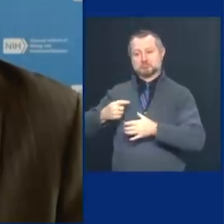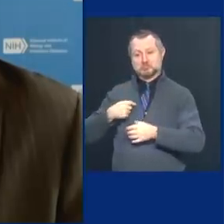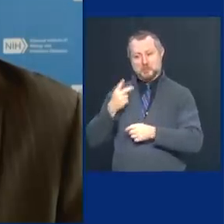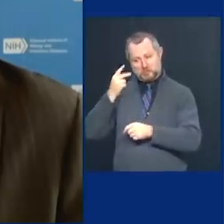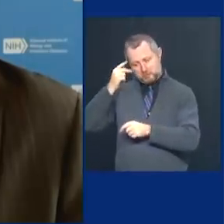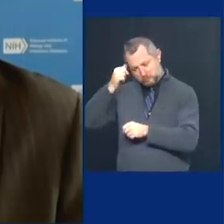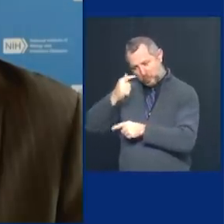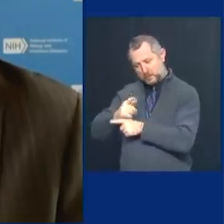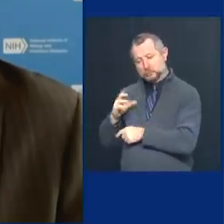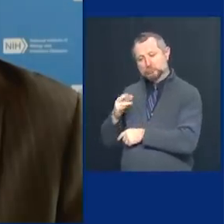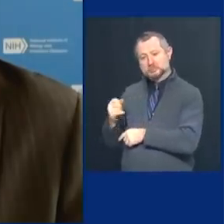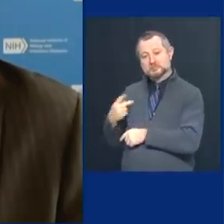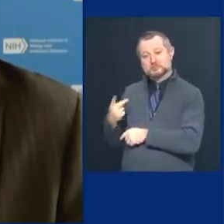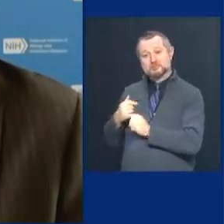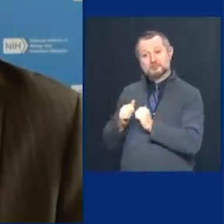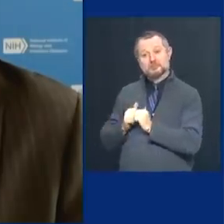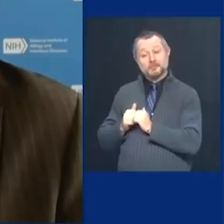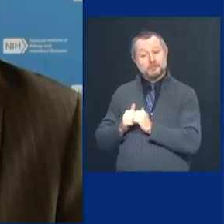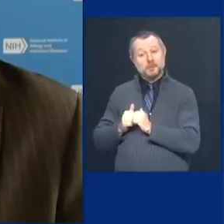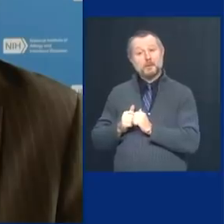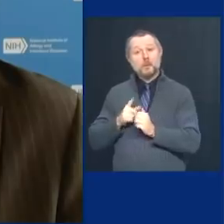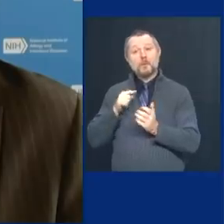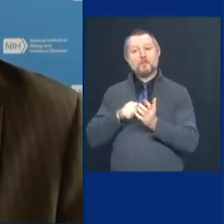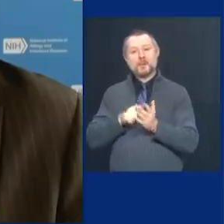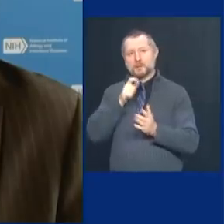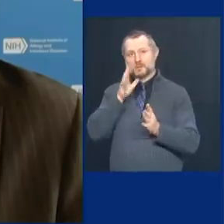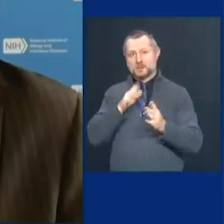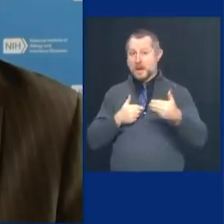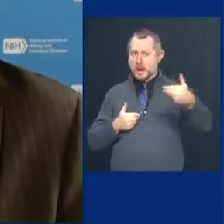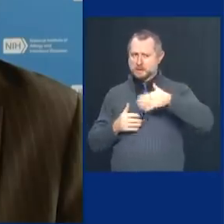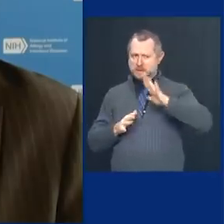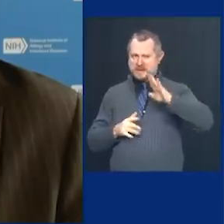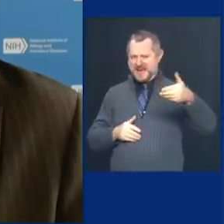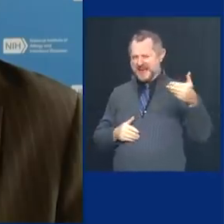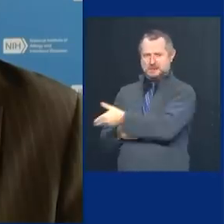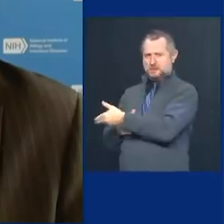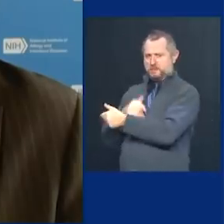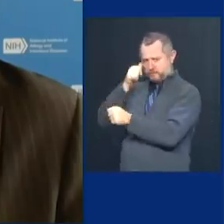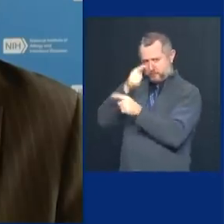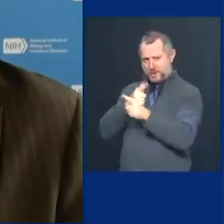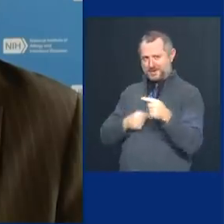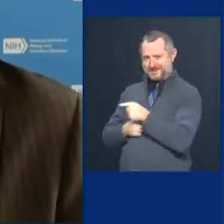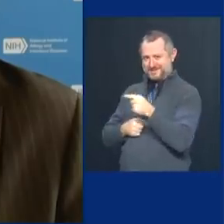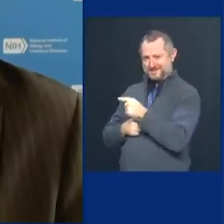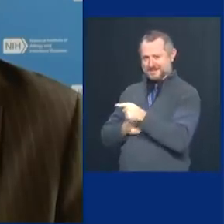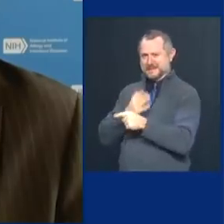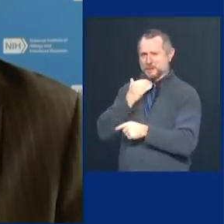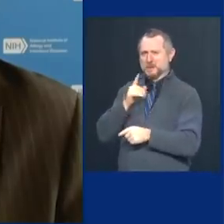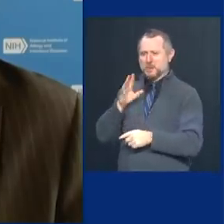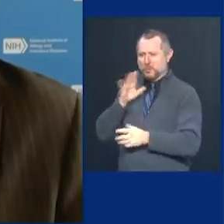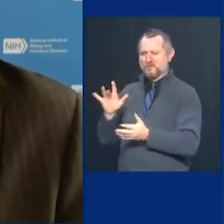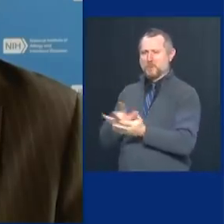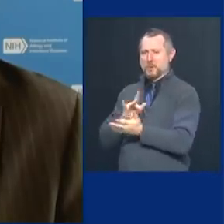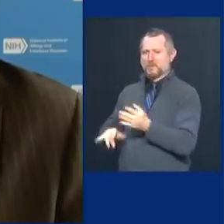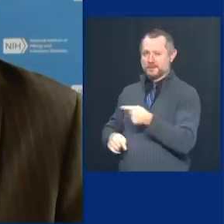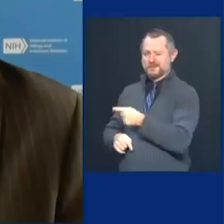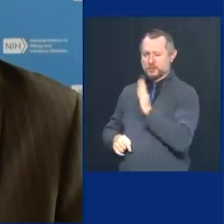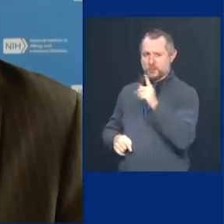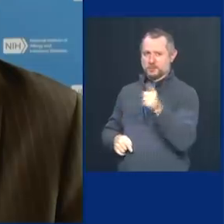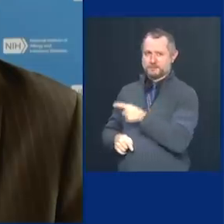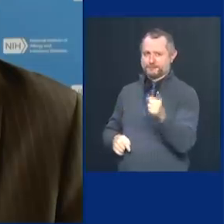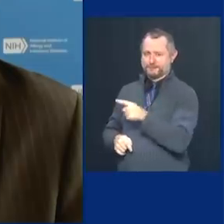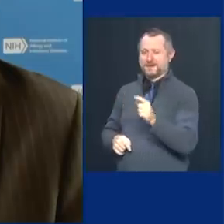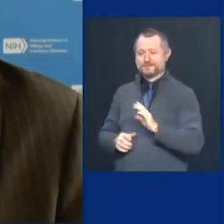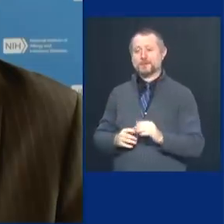together on Chris's bill, send Chris the bill. He's a very generous person, my brother, Chris. So I'm sure